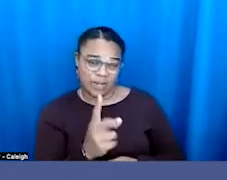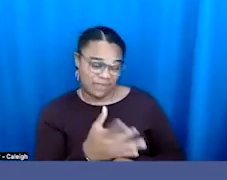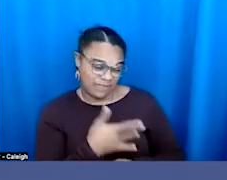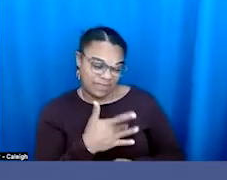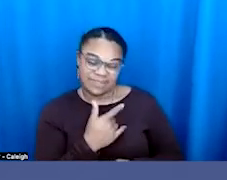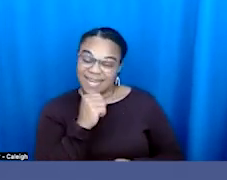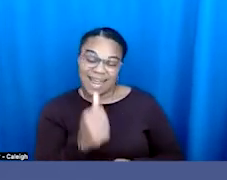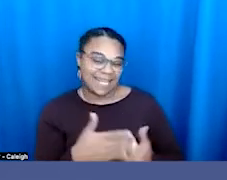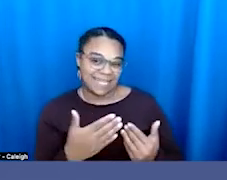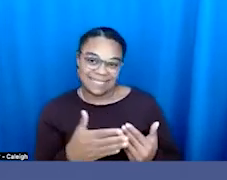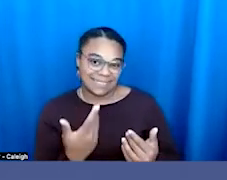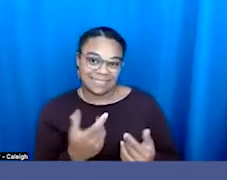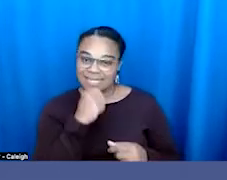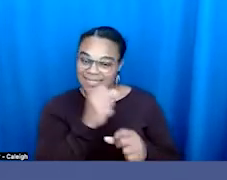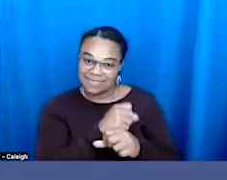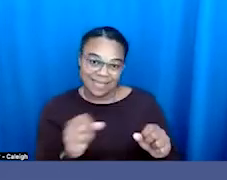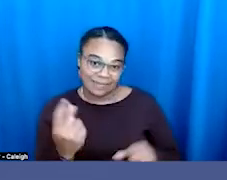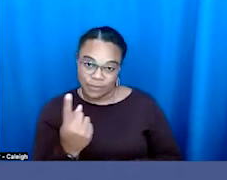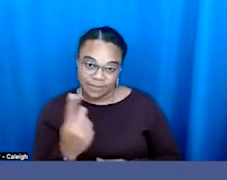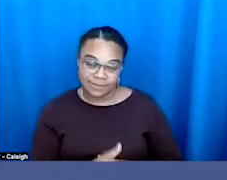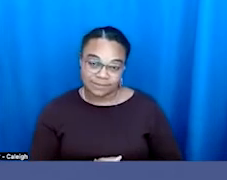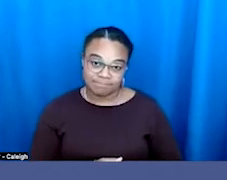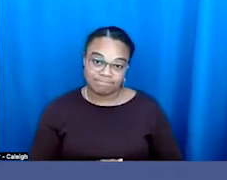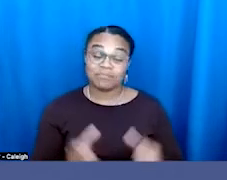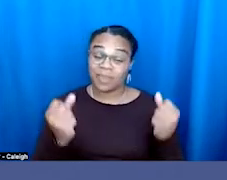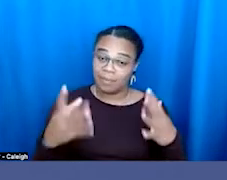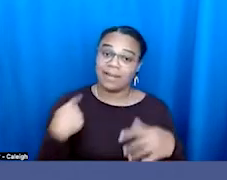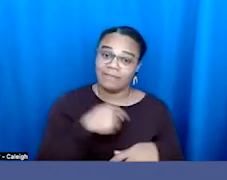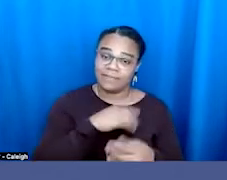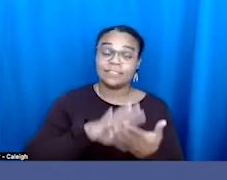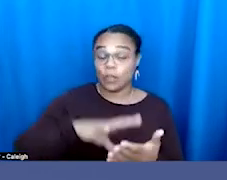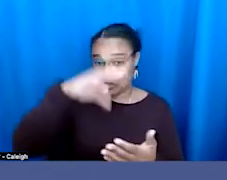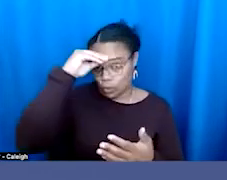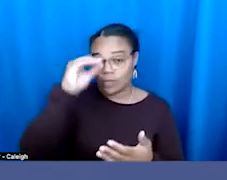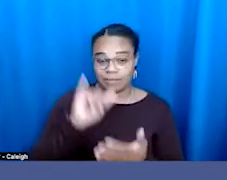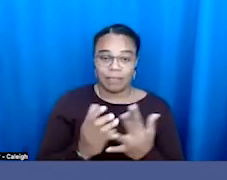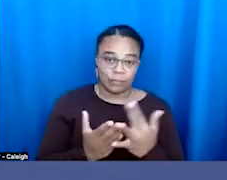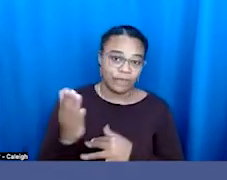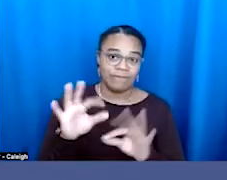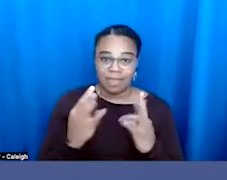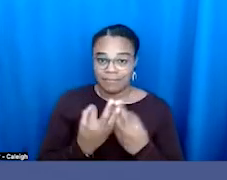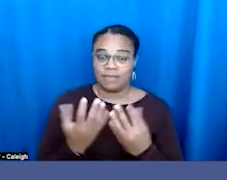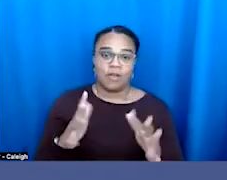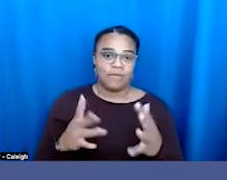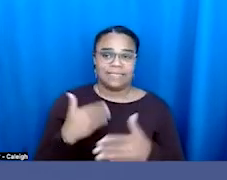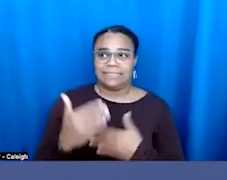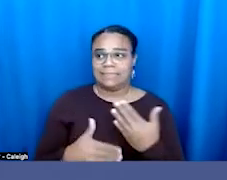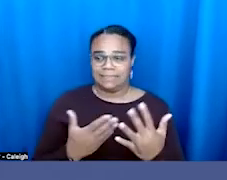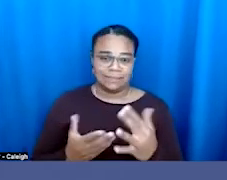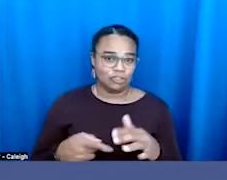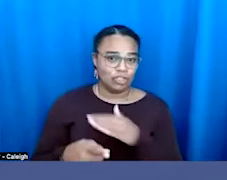safe all the time. Many of us learn to do that with family. We've gone on that journey with our families and